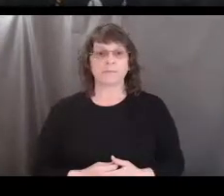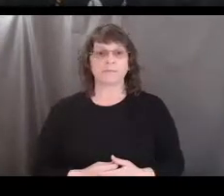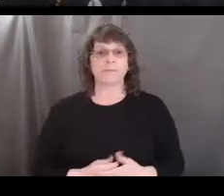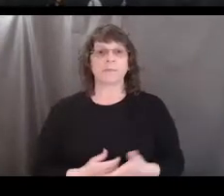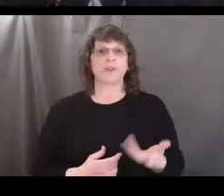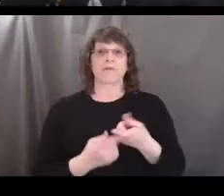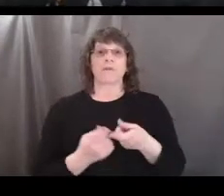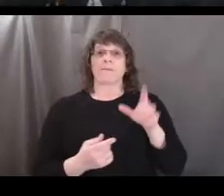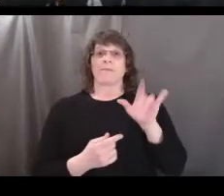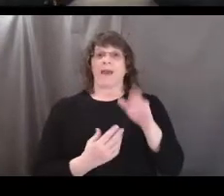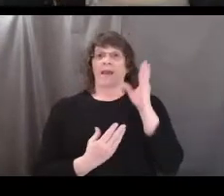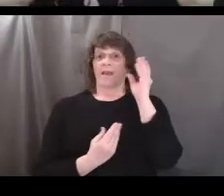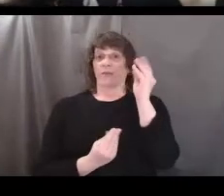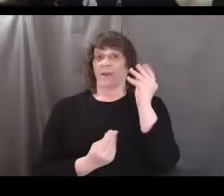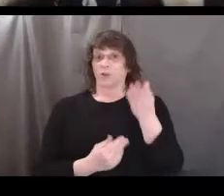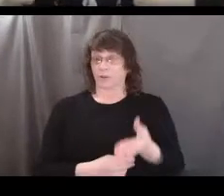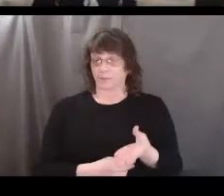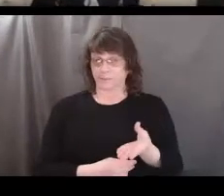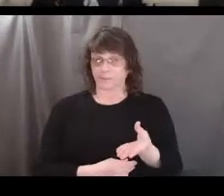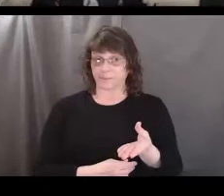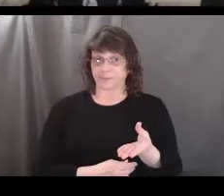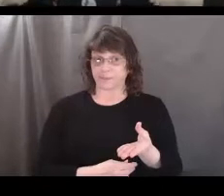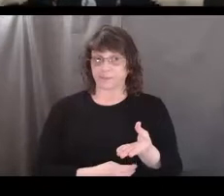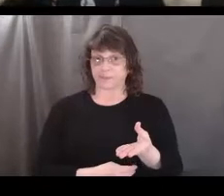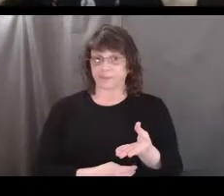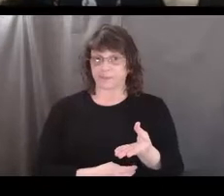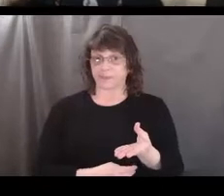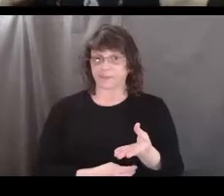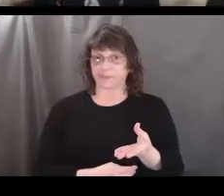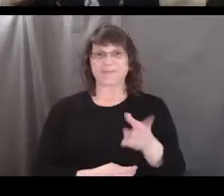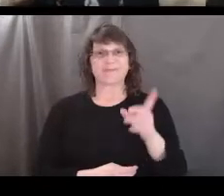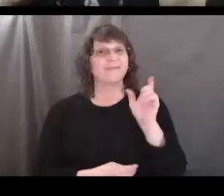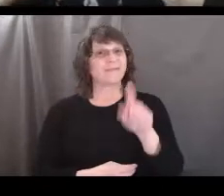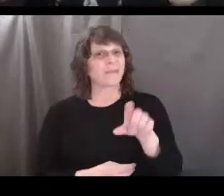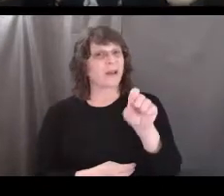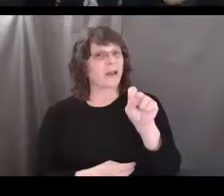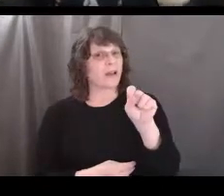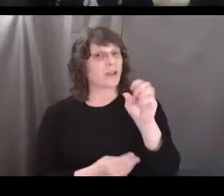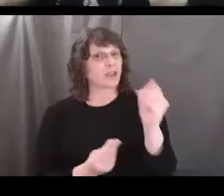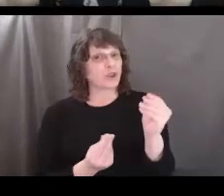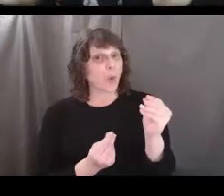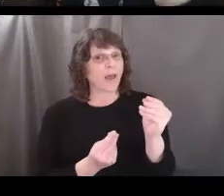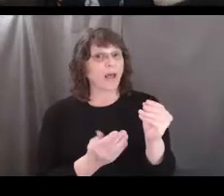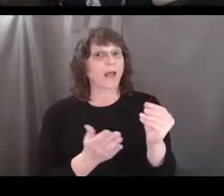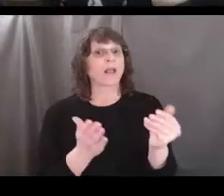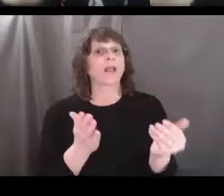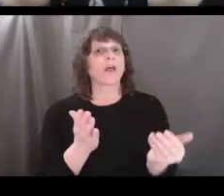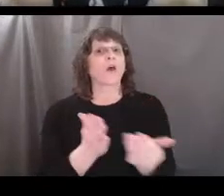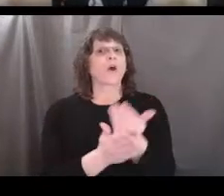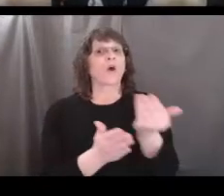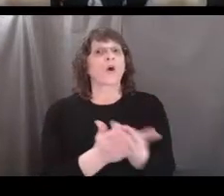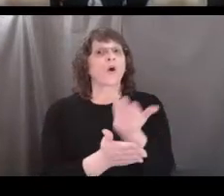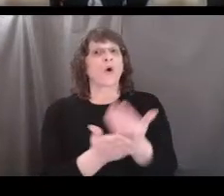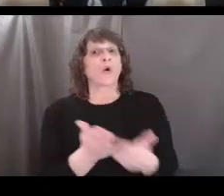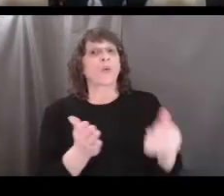Based on that information, is soil a renewable resource?